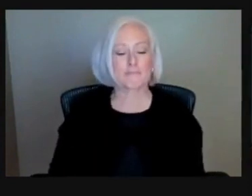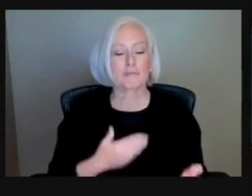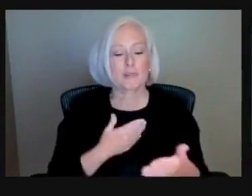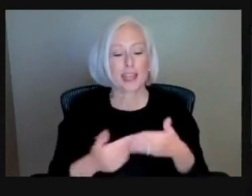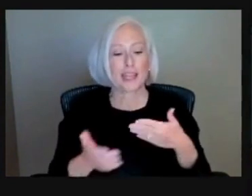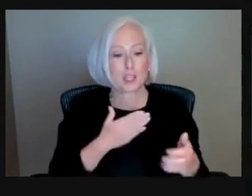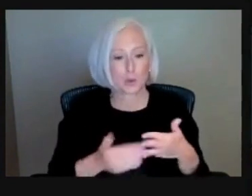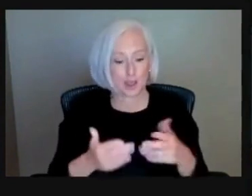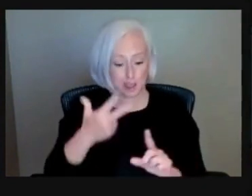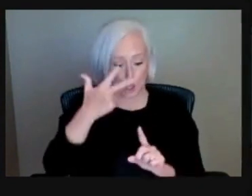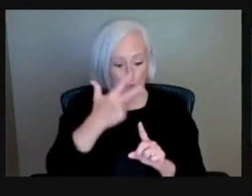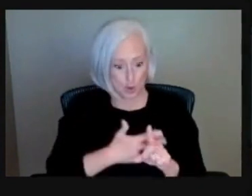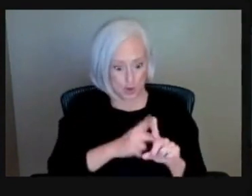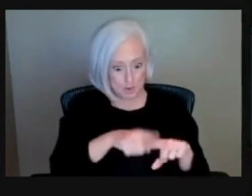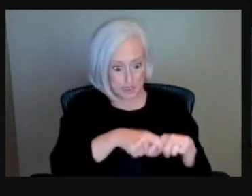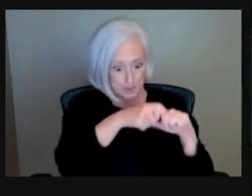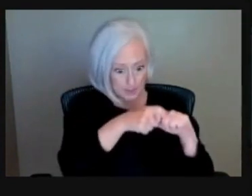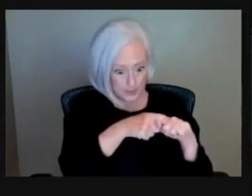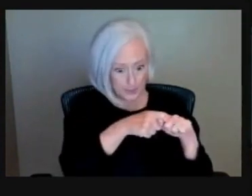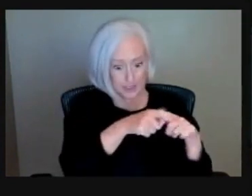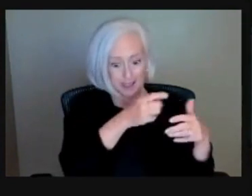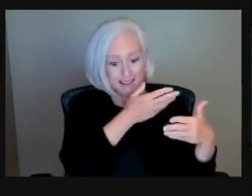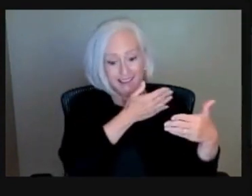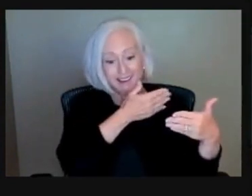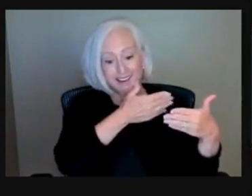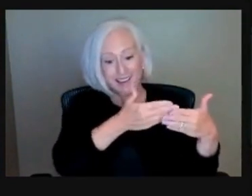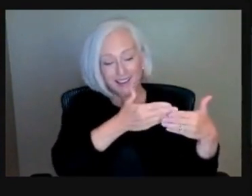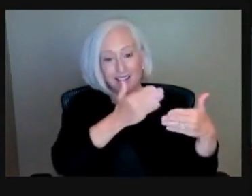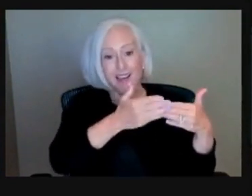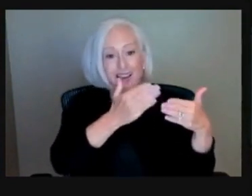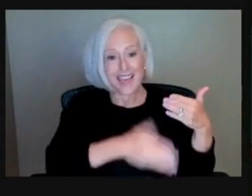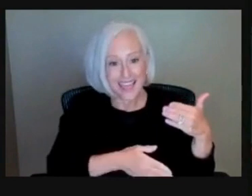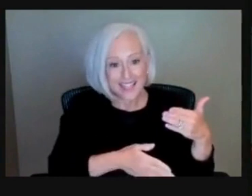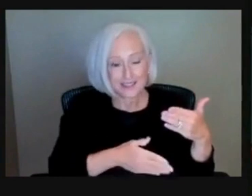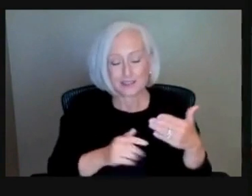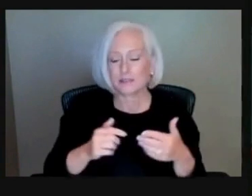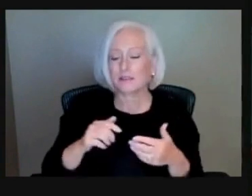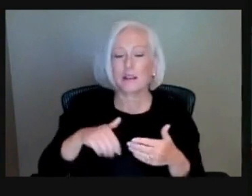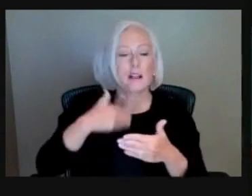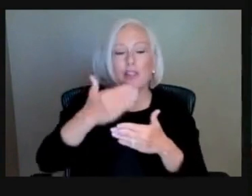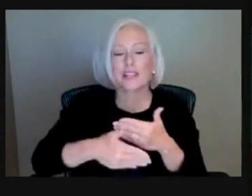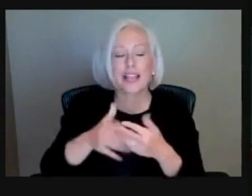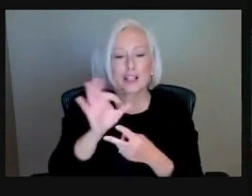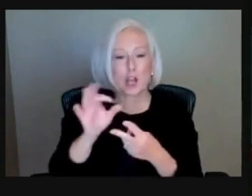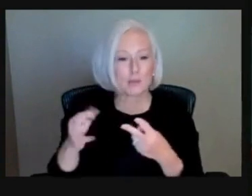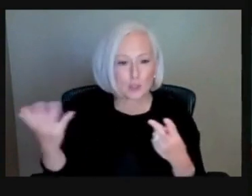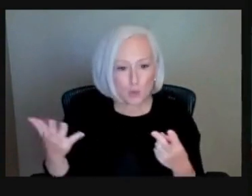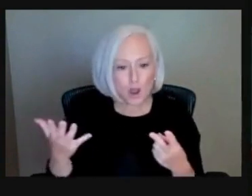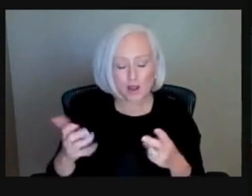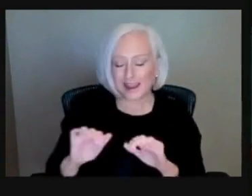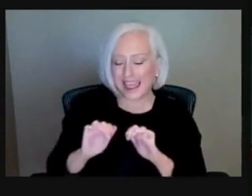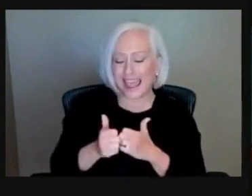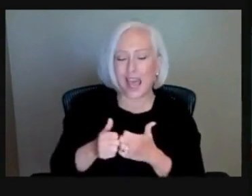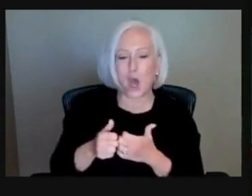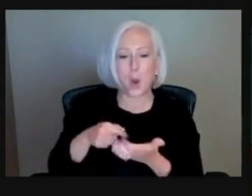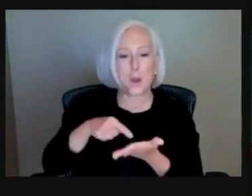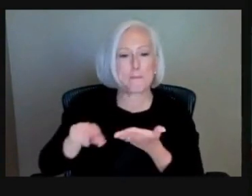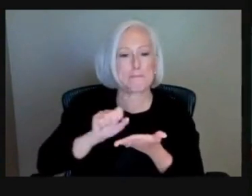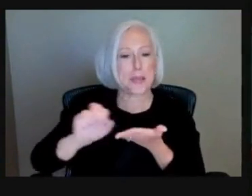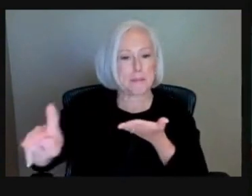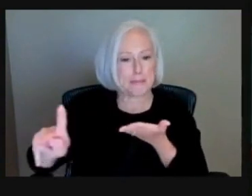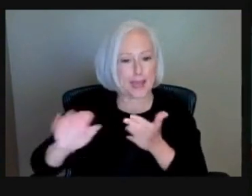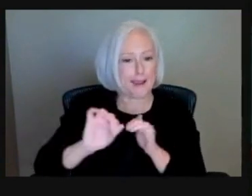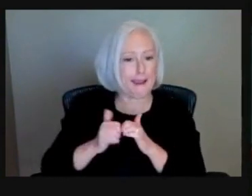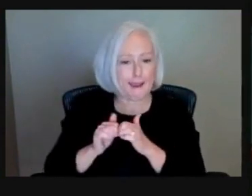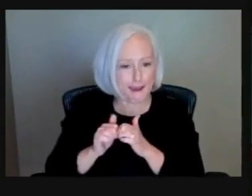we're applying for some options. So the next option that they might review us for is a repayment plan. And that's where they